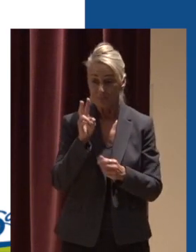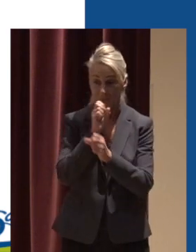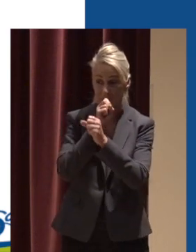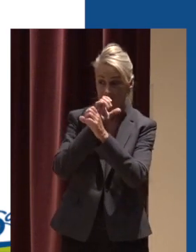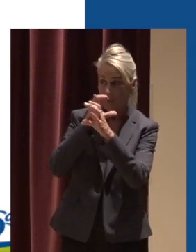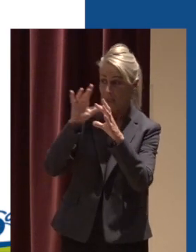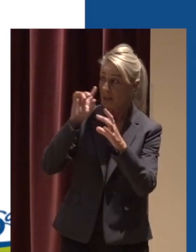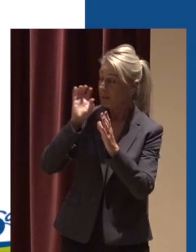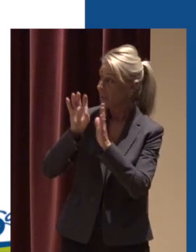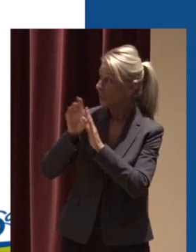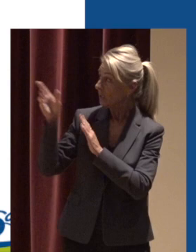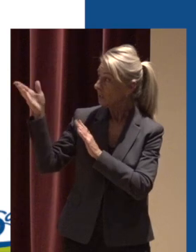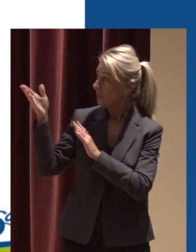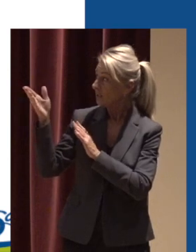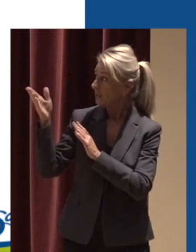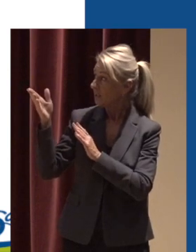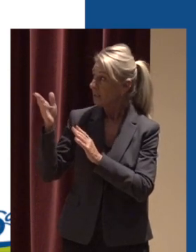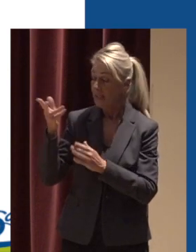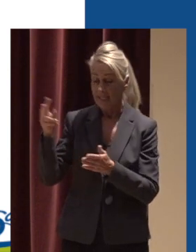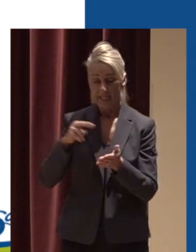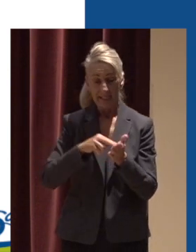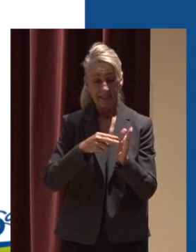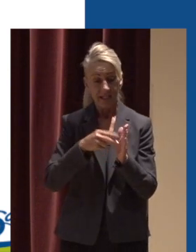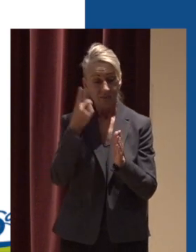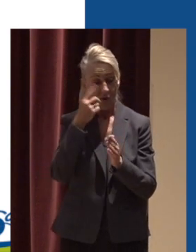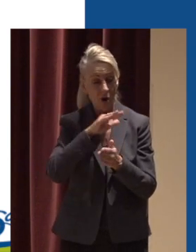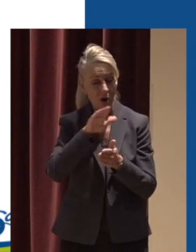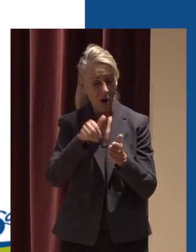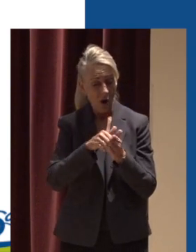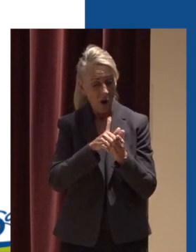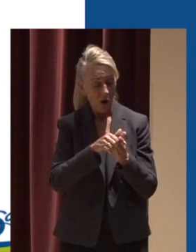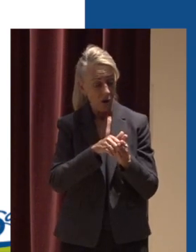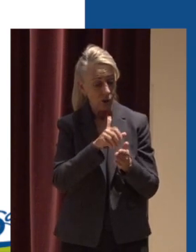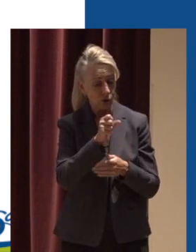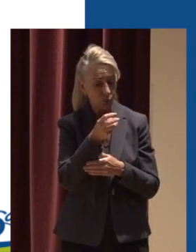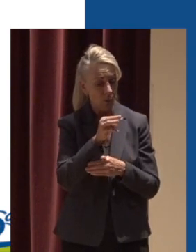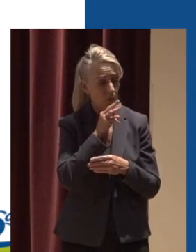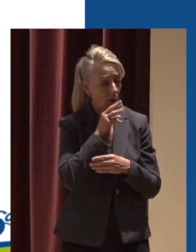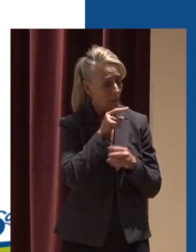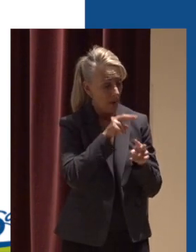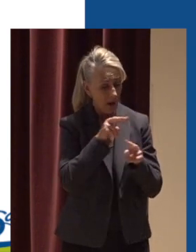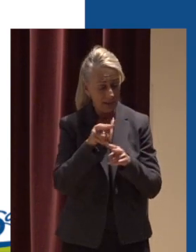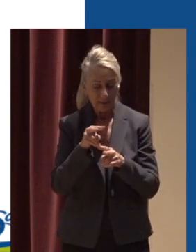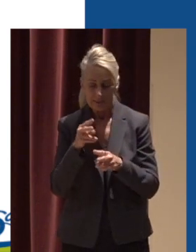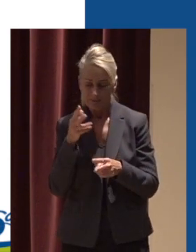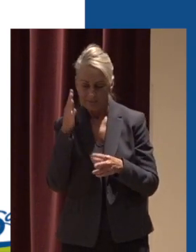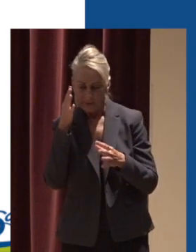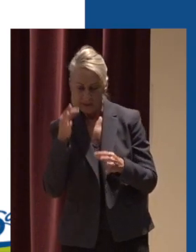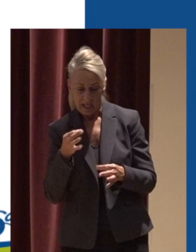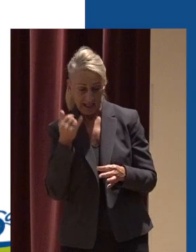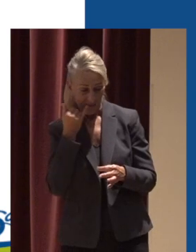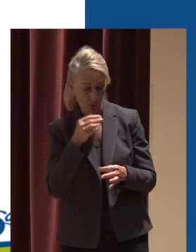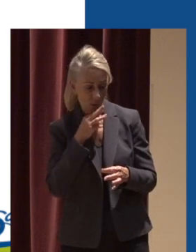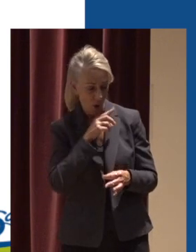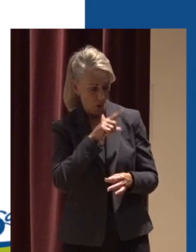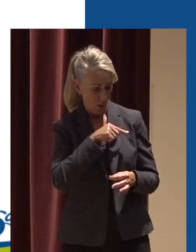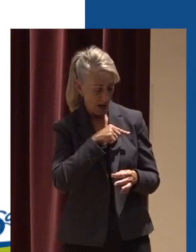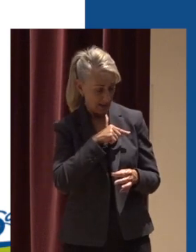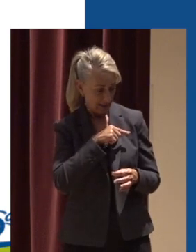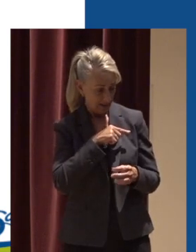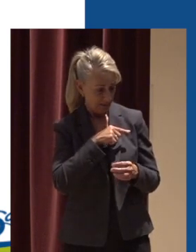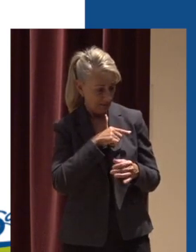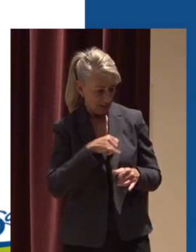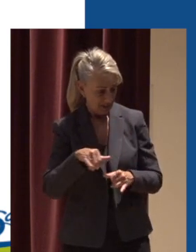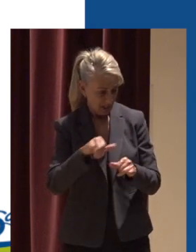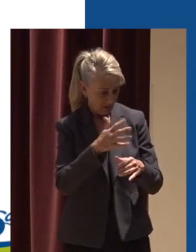the intent of all of the stormwater quality monitoring we do is to determine if water quality standards that have been set to protect